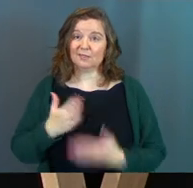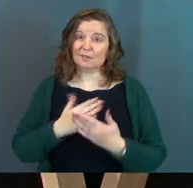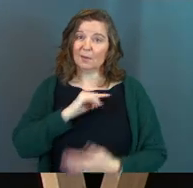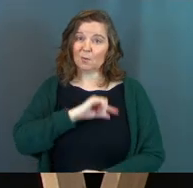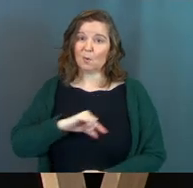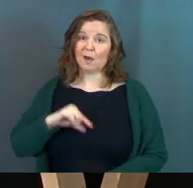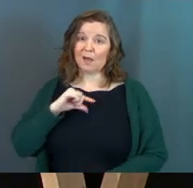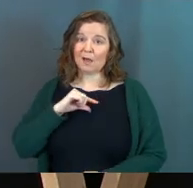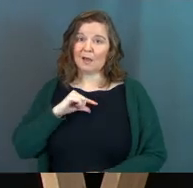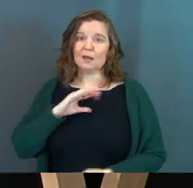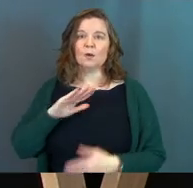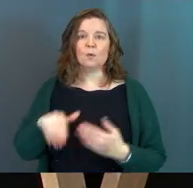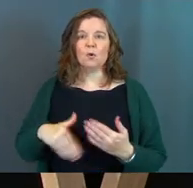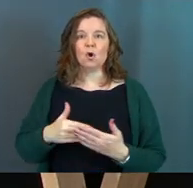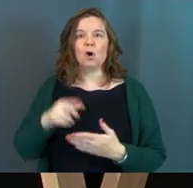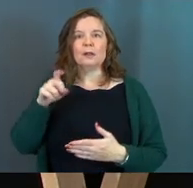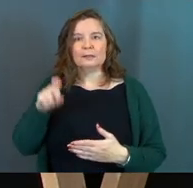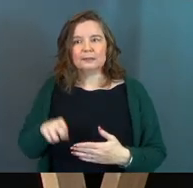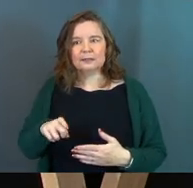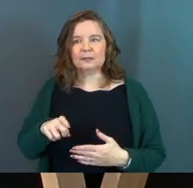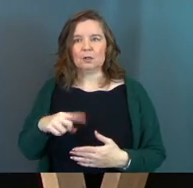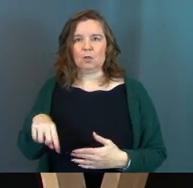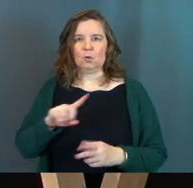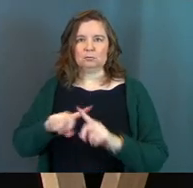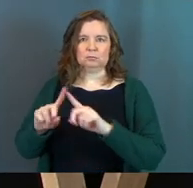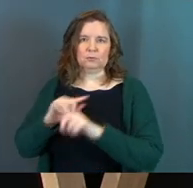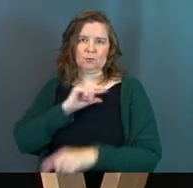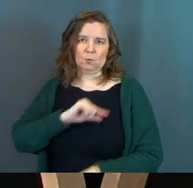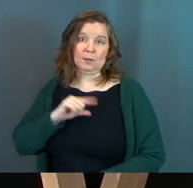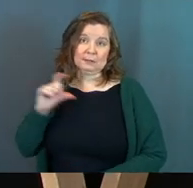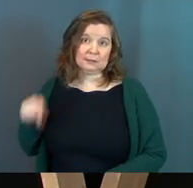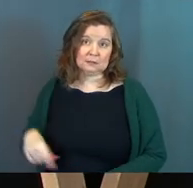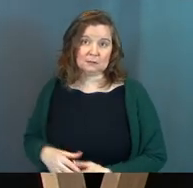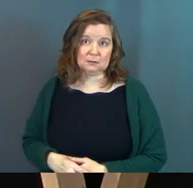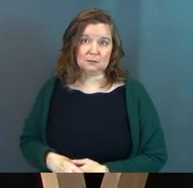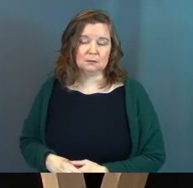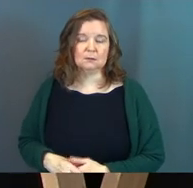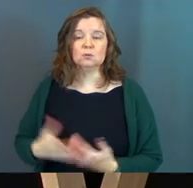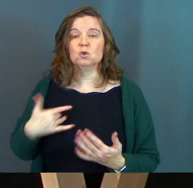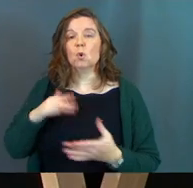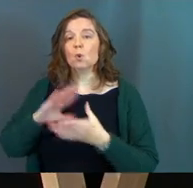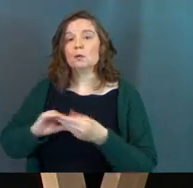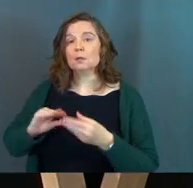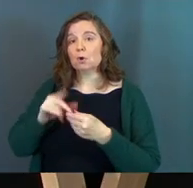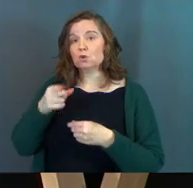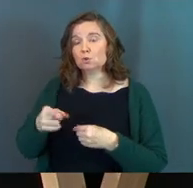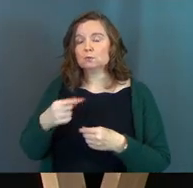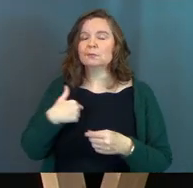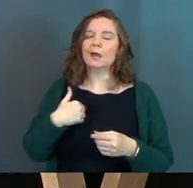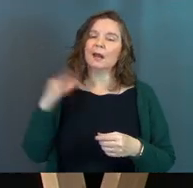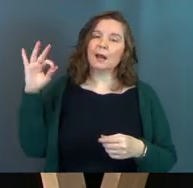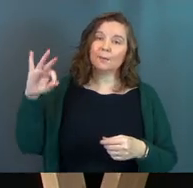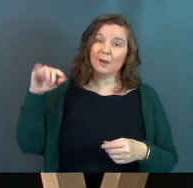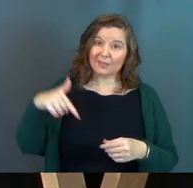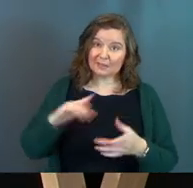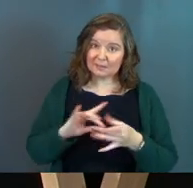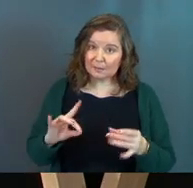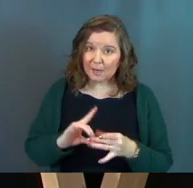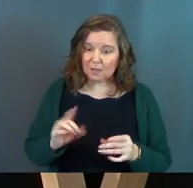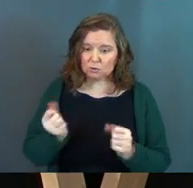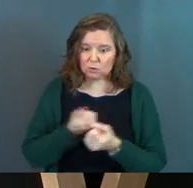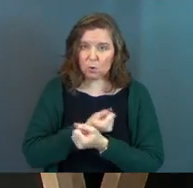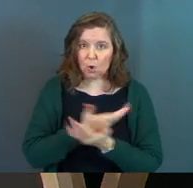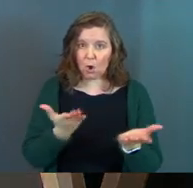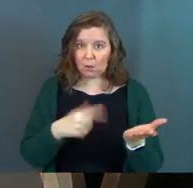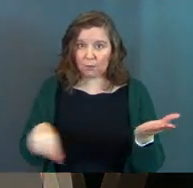qualities and we all need those qualities. So as I'm talking to you and I'm preaching this message